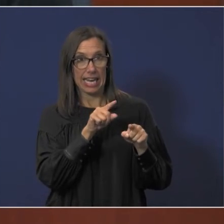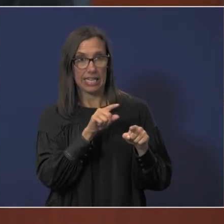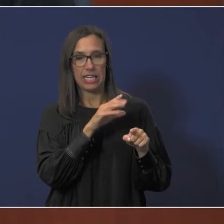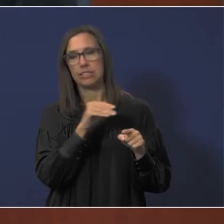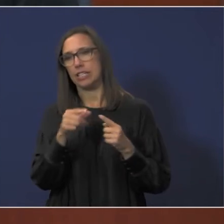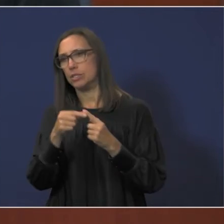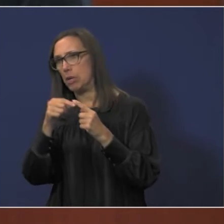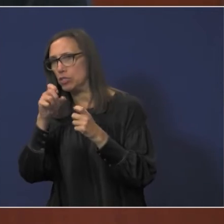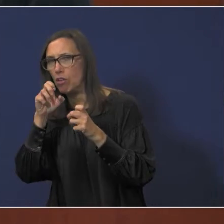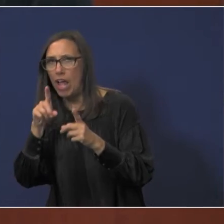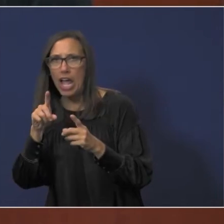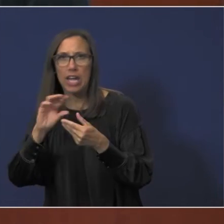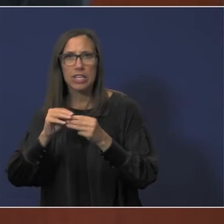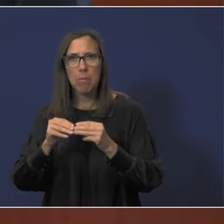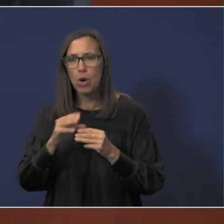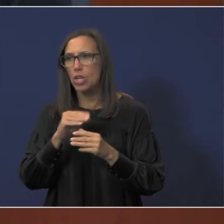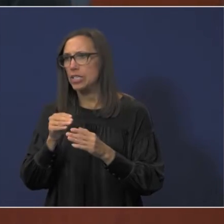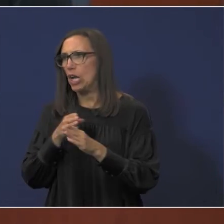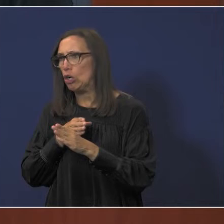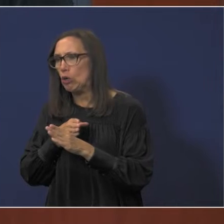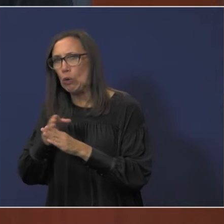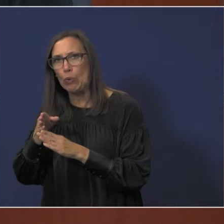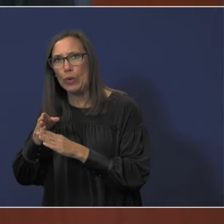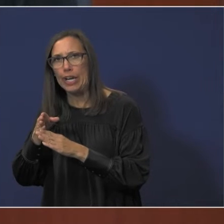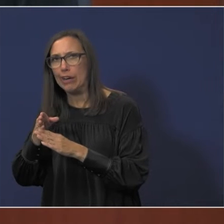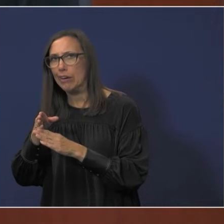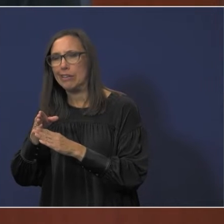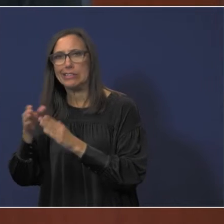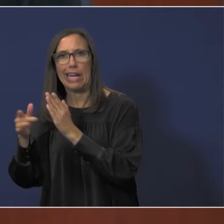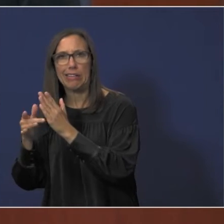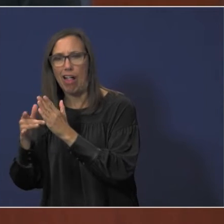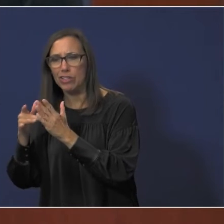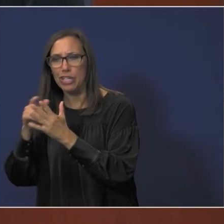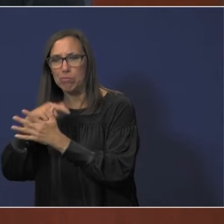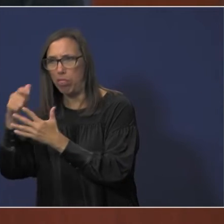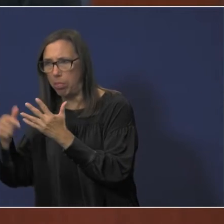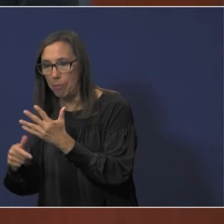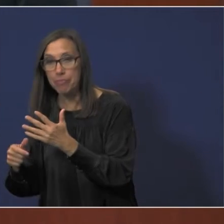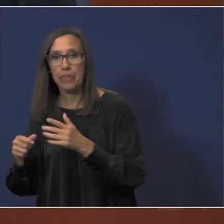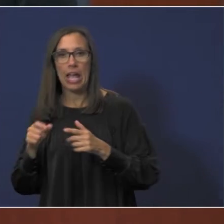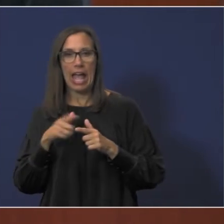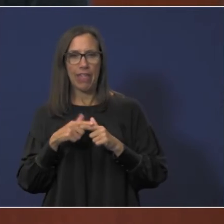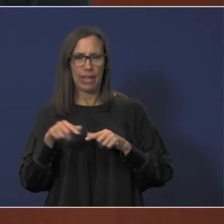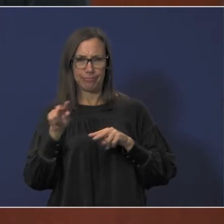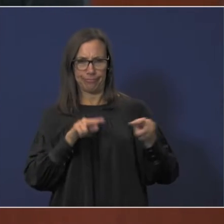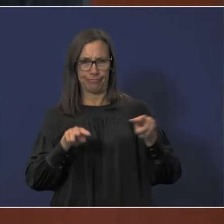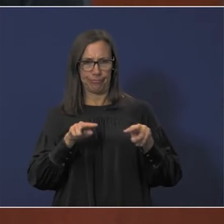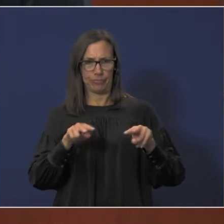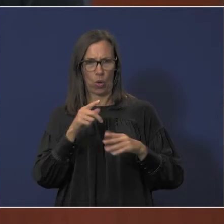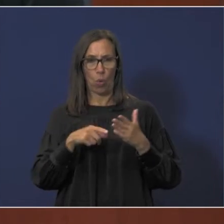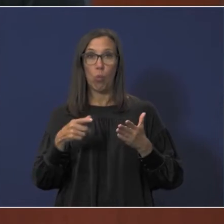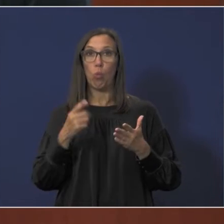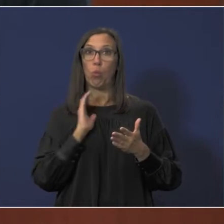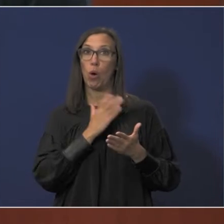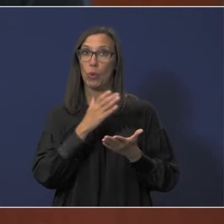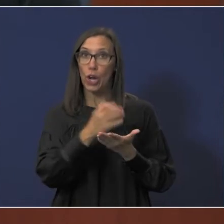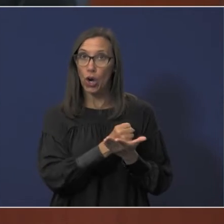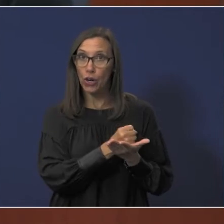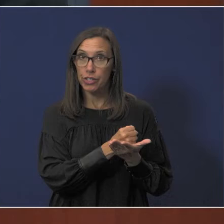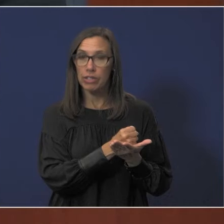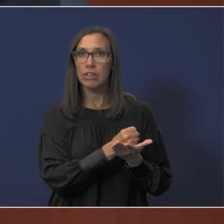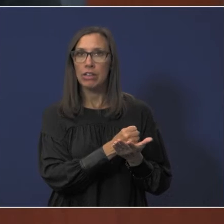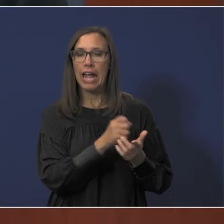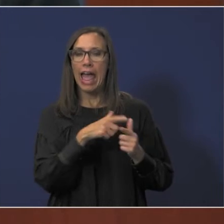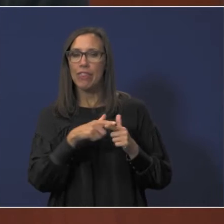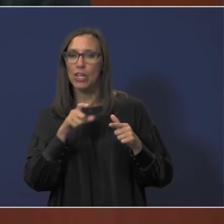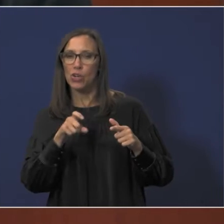special education career and technology etc and we we look at what we earned and then so then